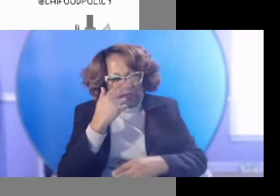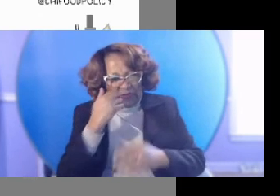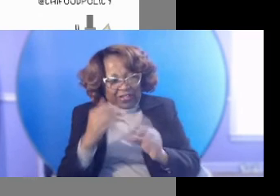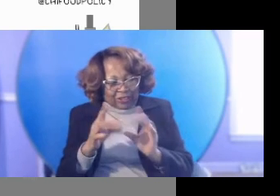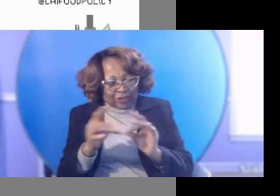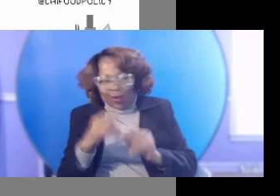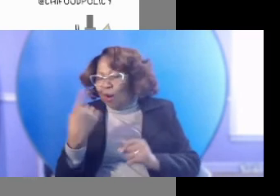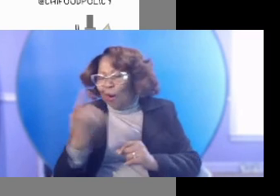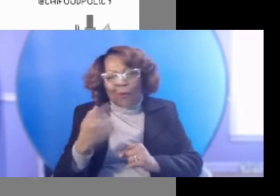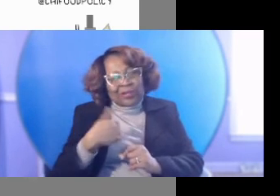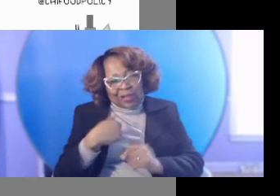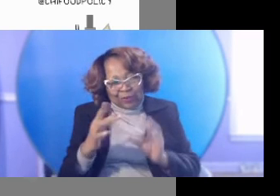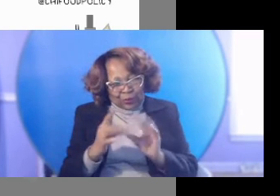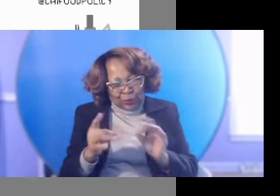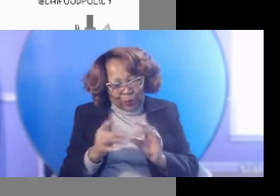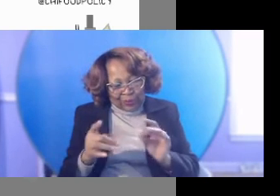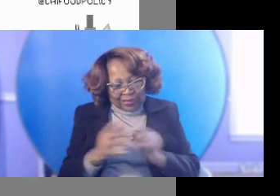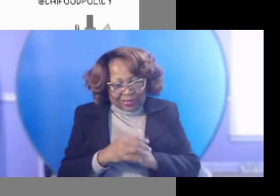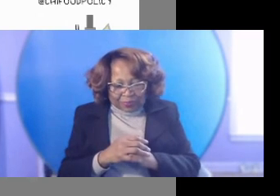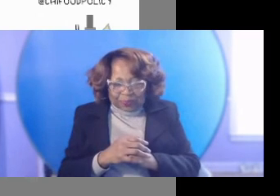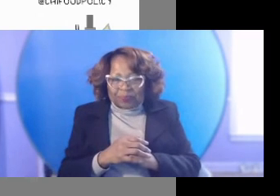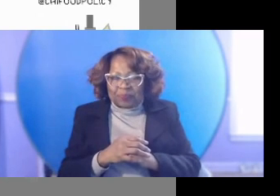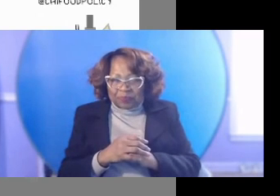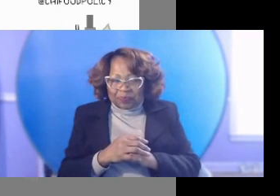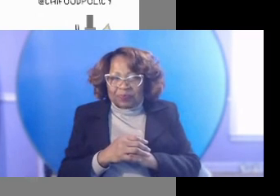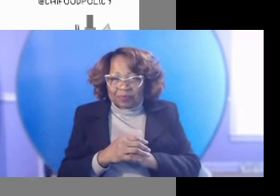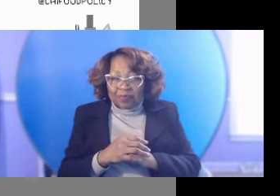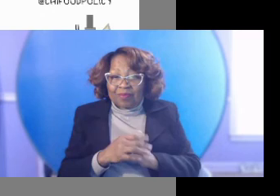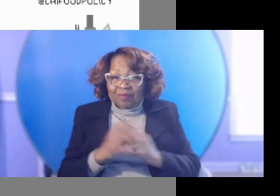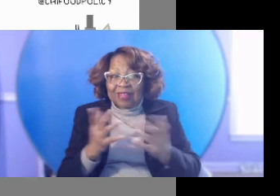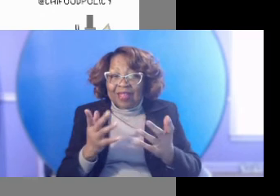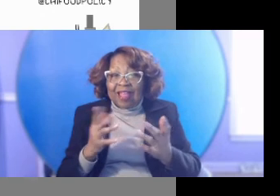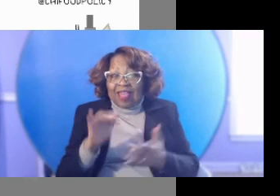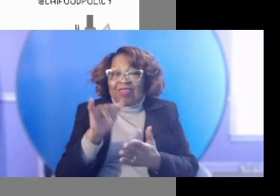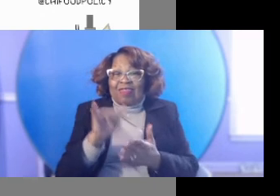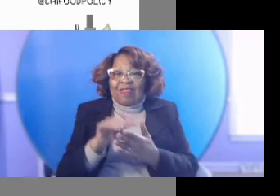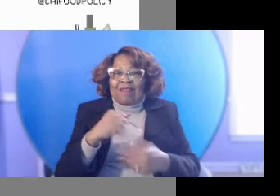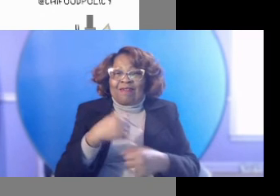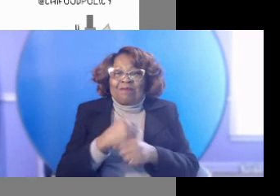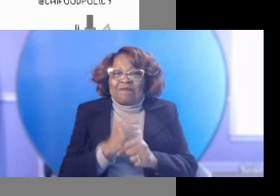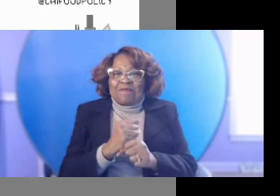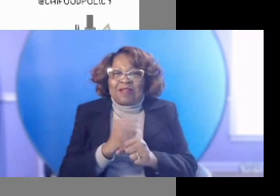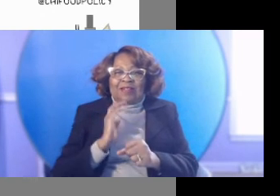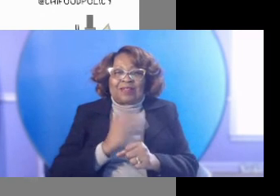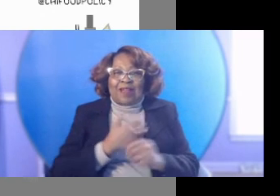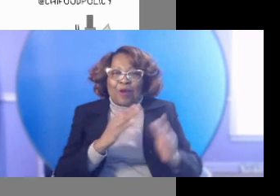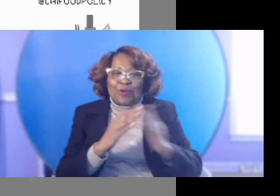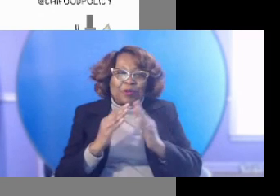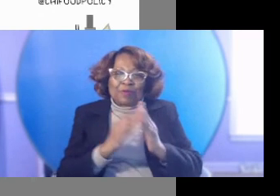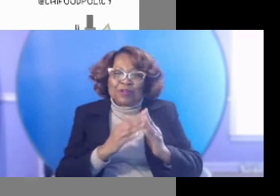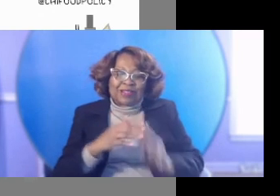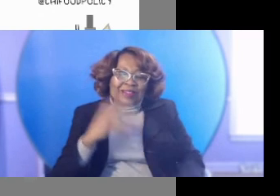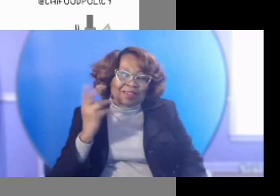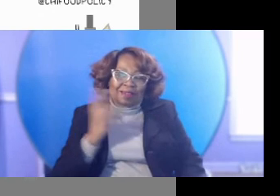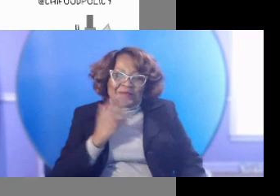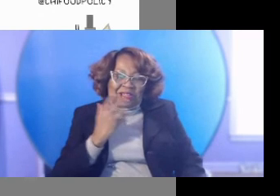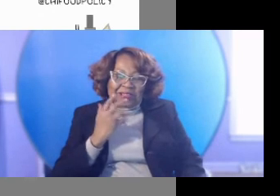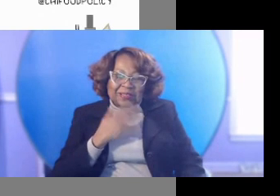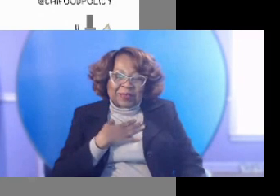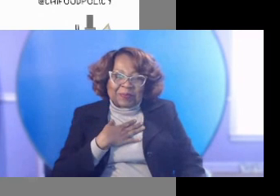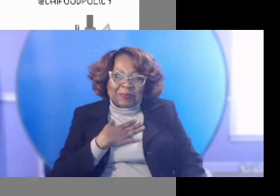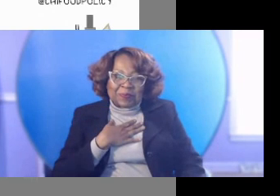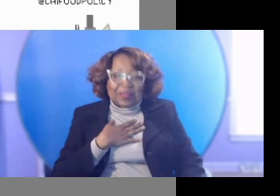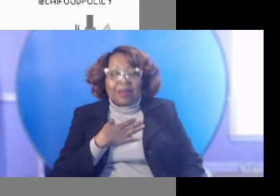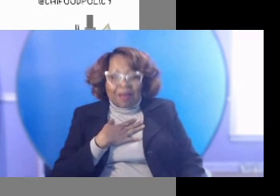stories. Uh, it's, makes, it's what makes our community so amazing. Um, we,